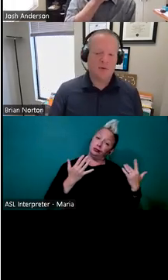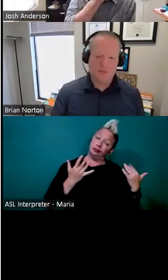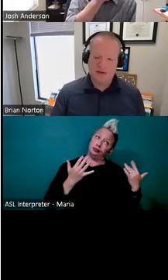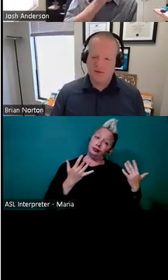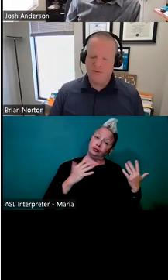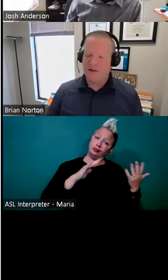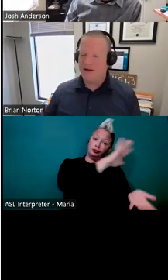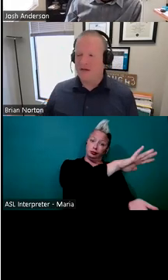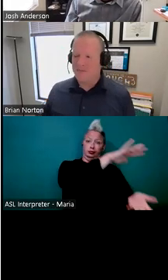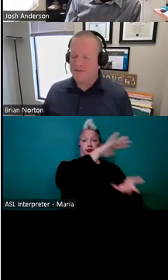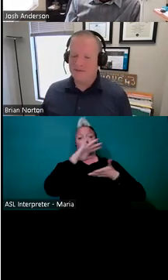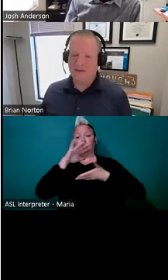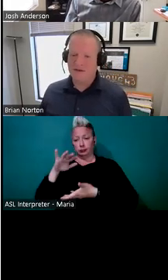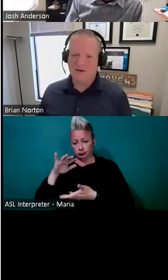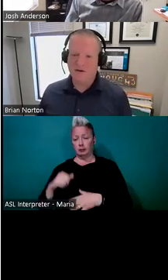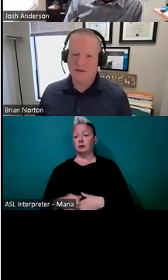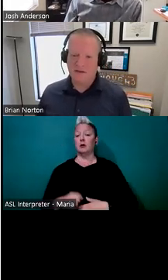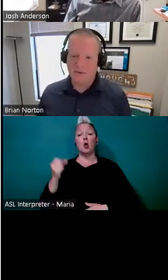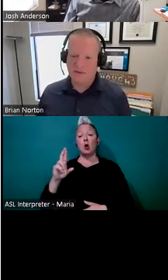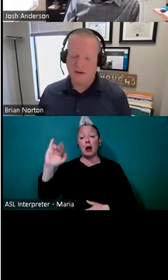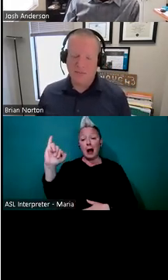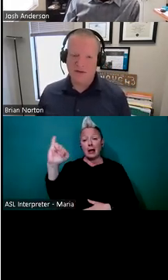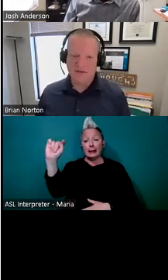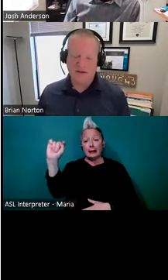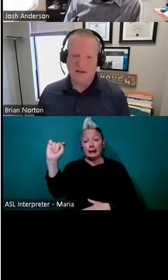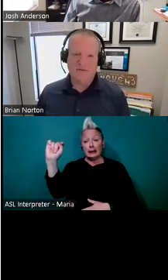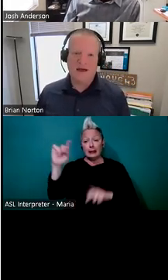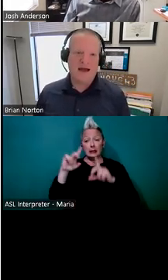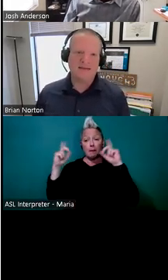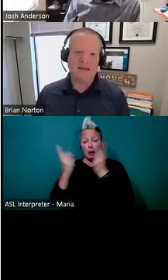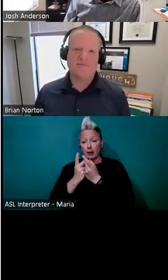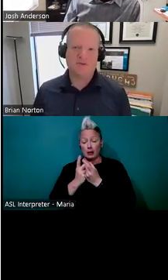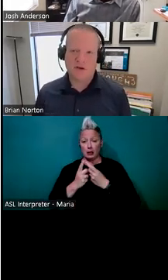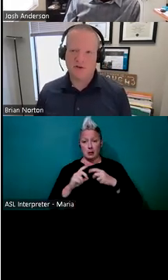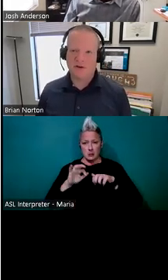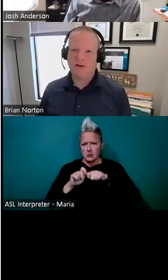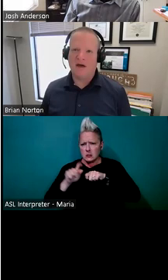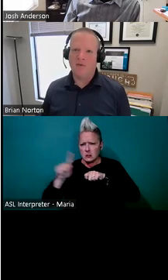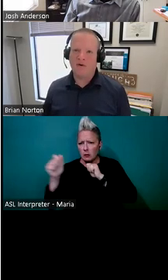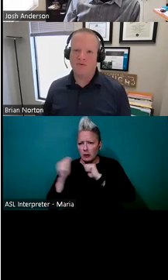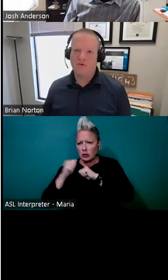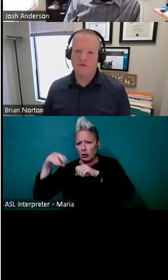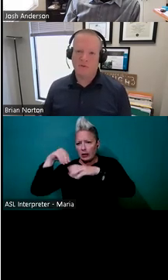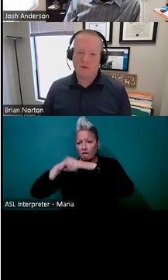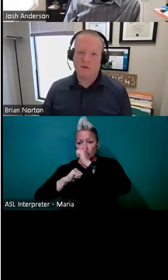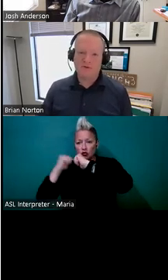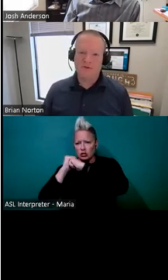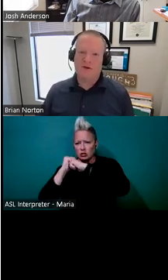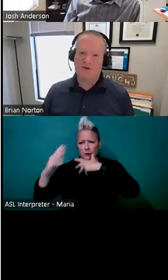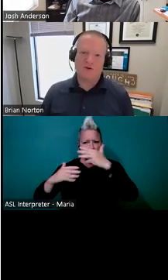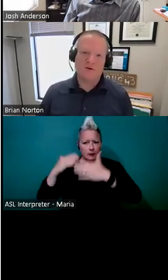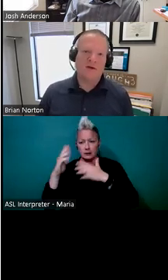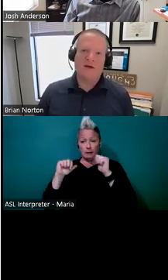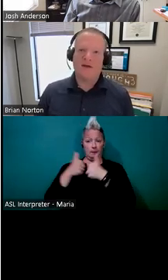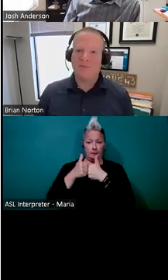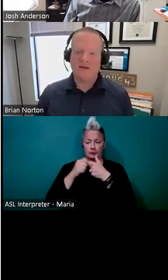IT department who a lot of times things are interfacing with the company's IT infrastructure, and you've got to work through some hurdles to